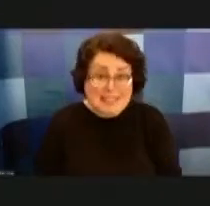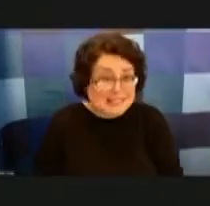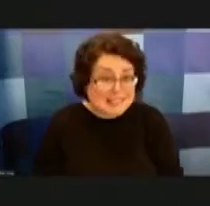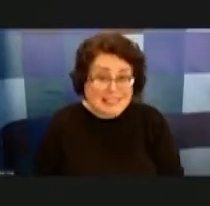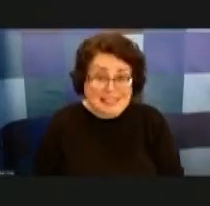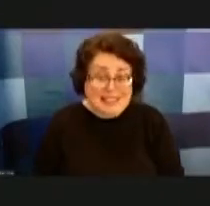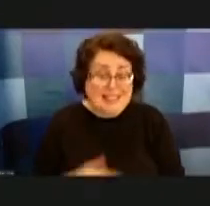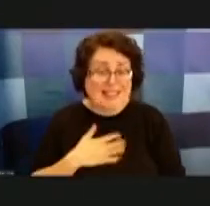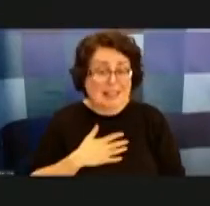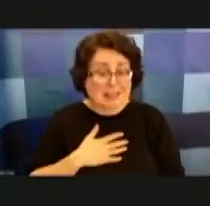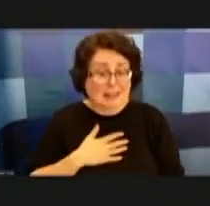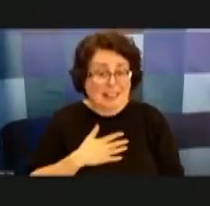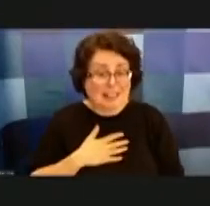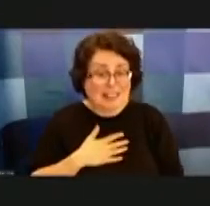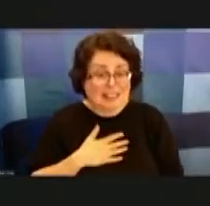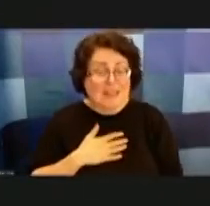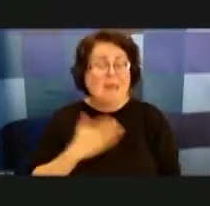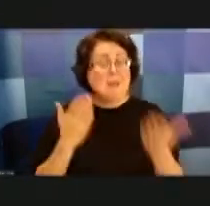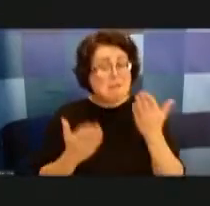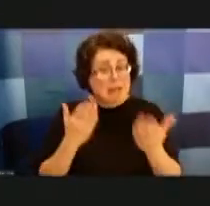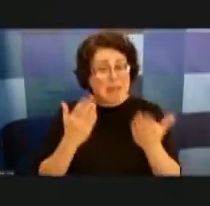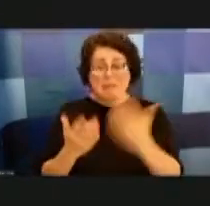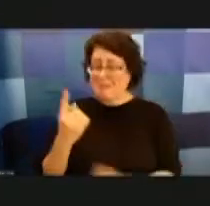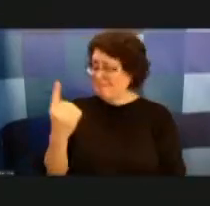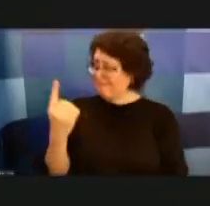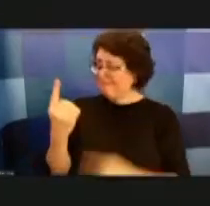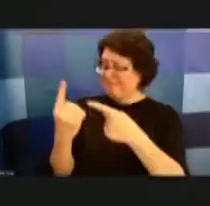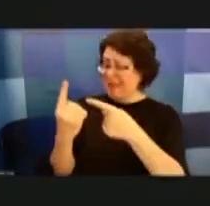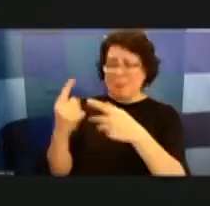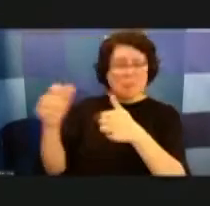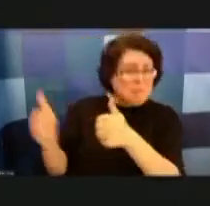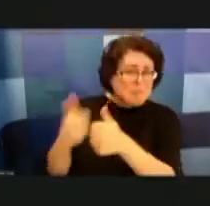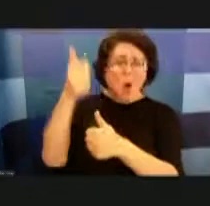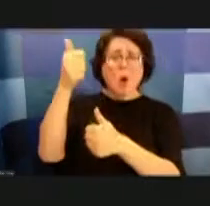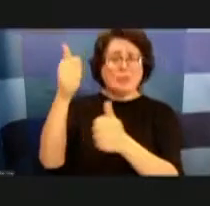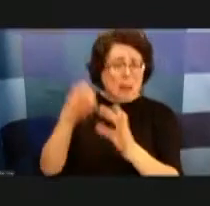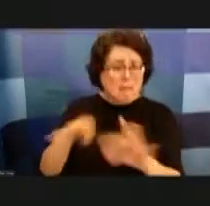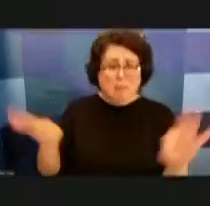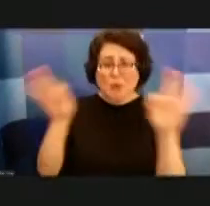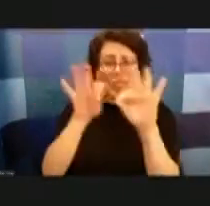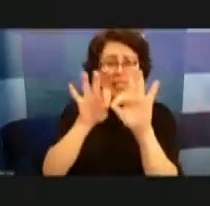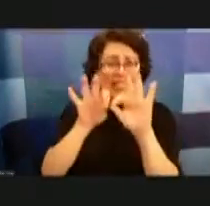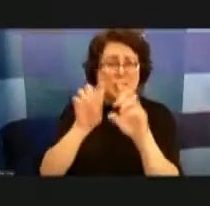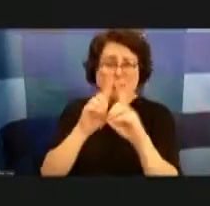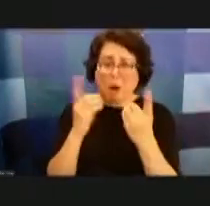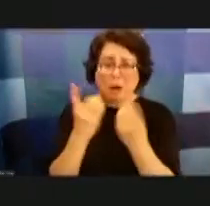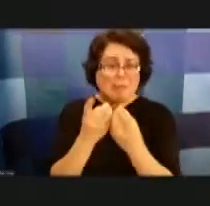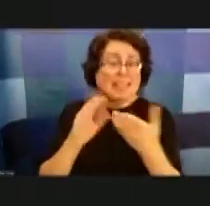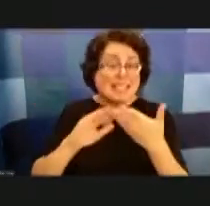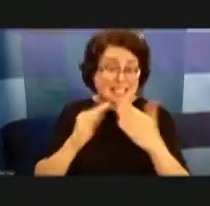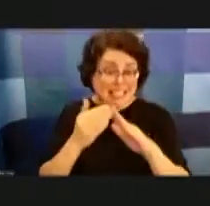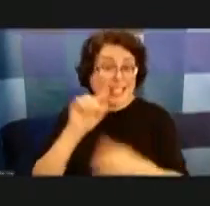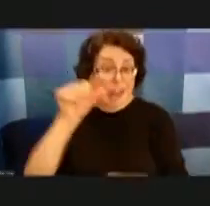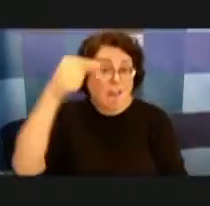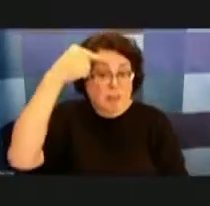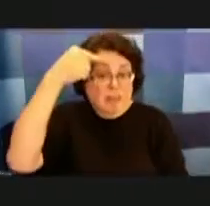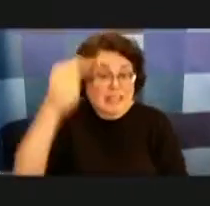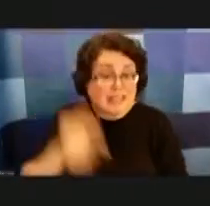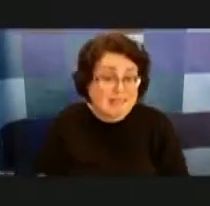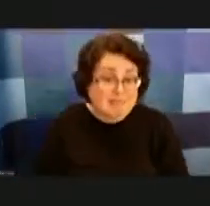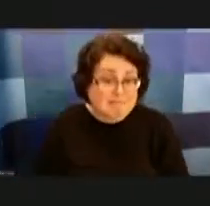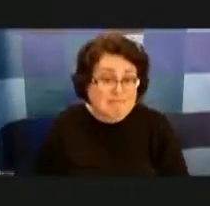the single most important department in city government because in many ways